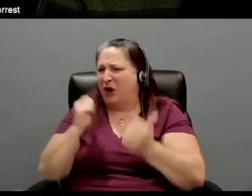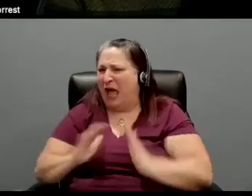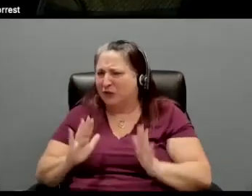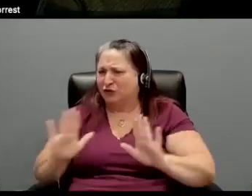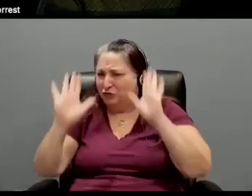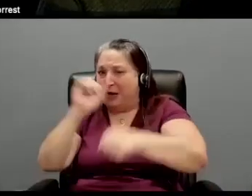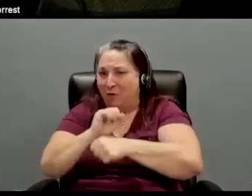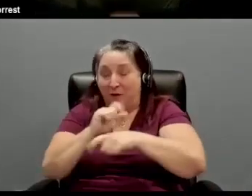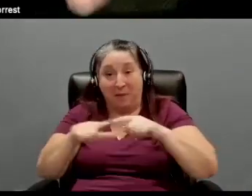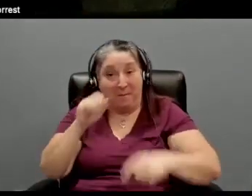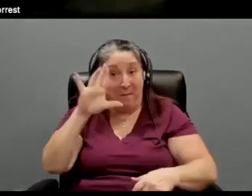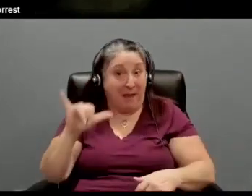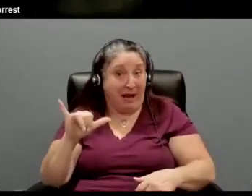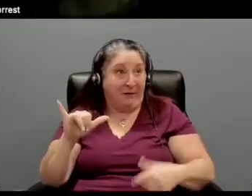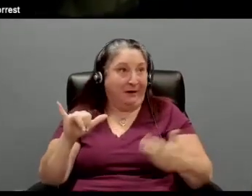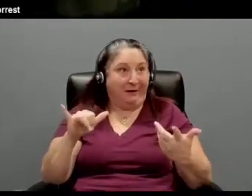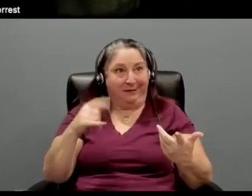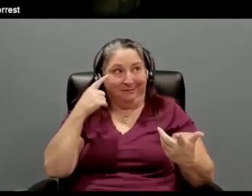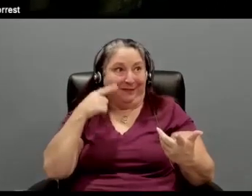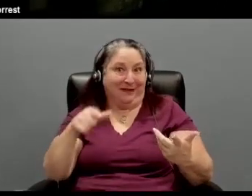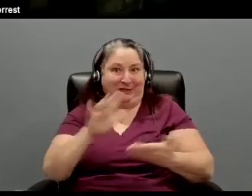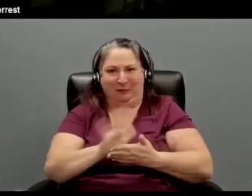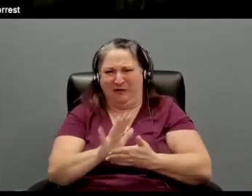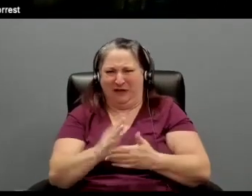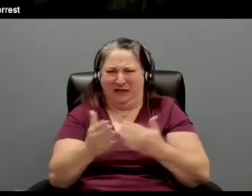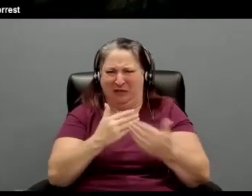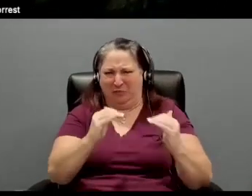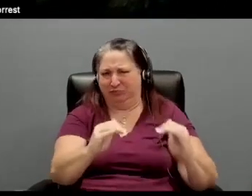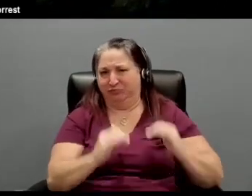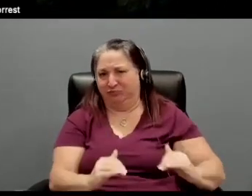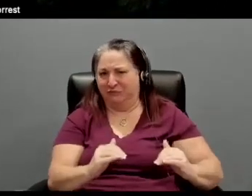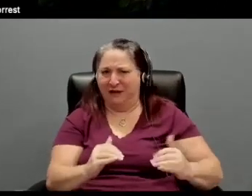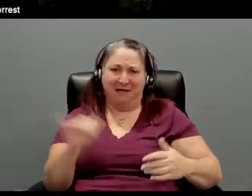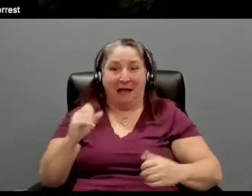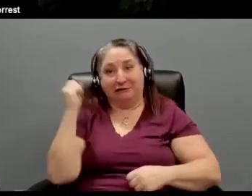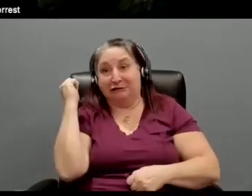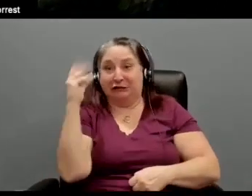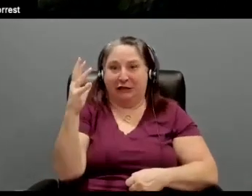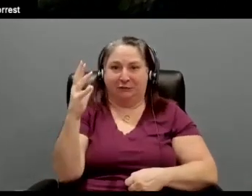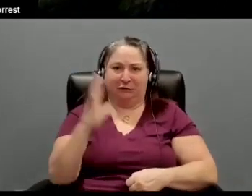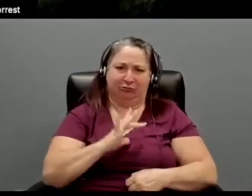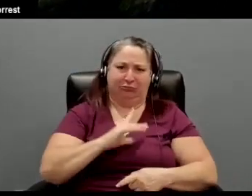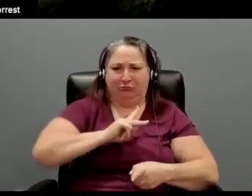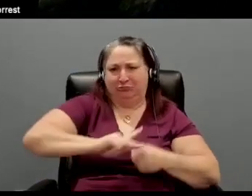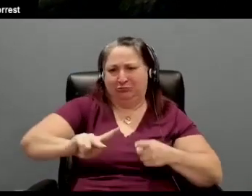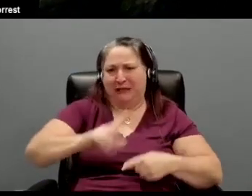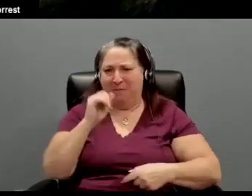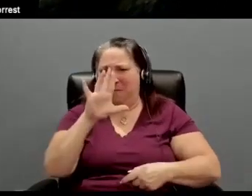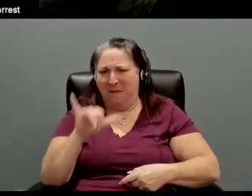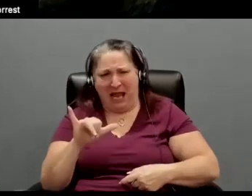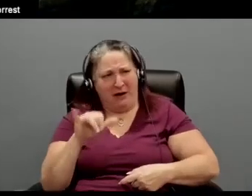treated this thing like Shakespeare. And, you know, and he, he, you know, he brought an absolutely, you know,